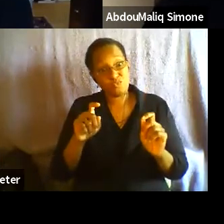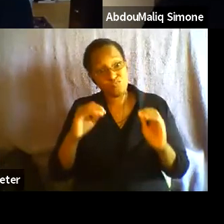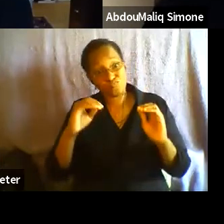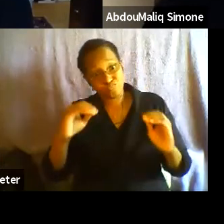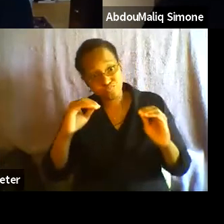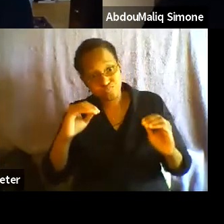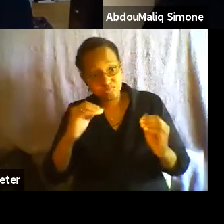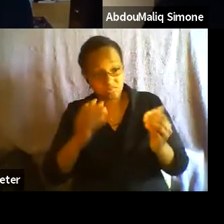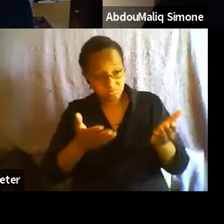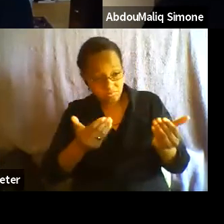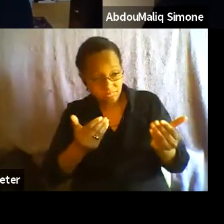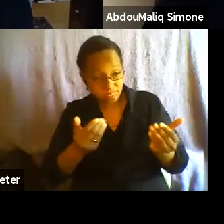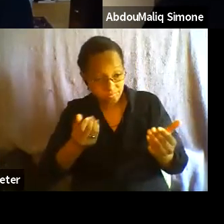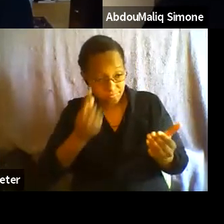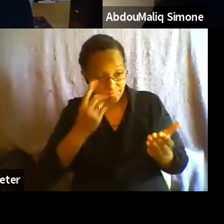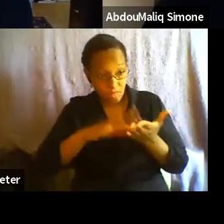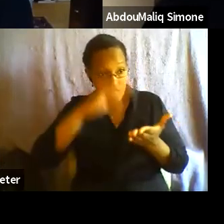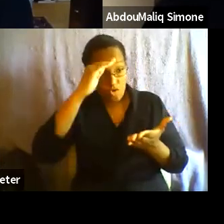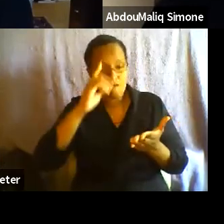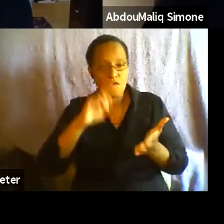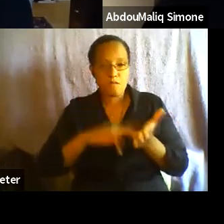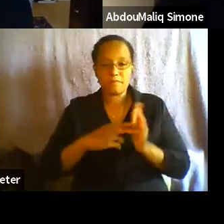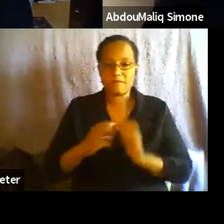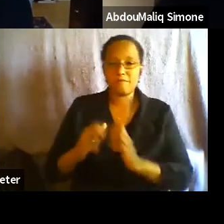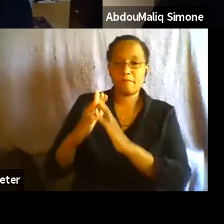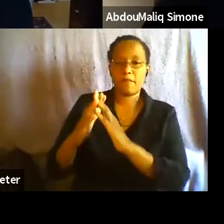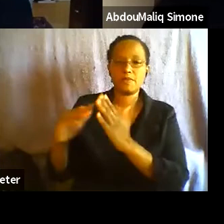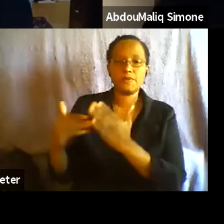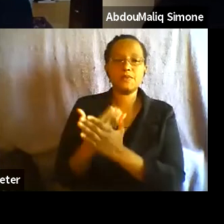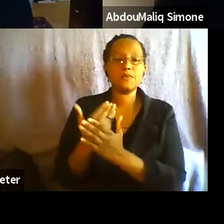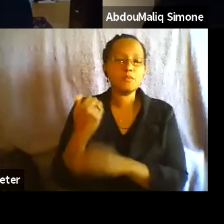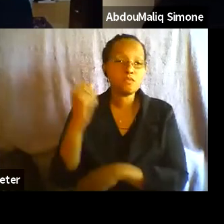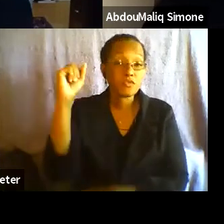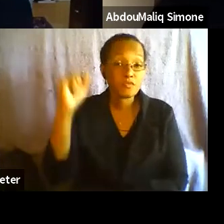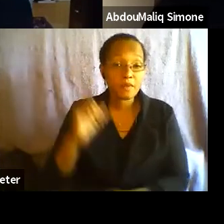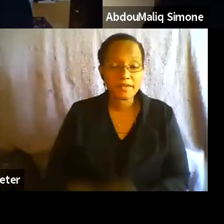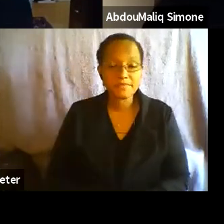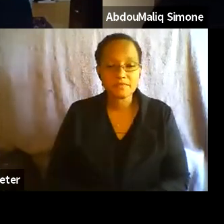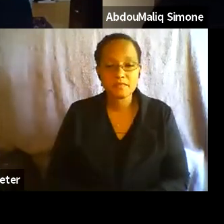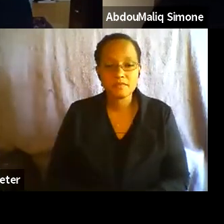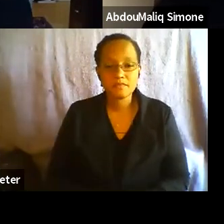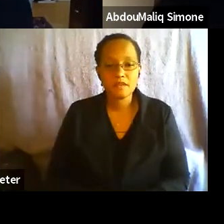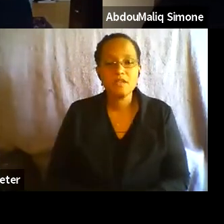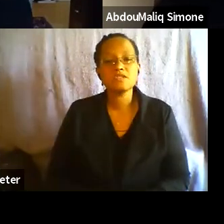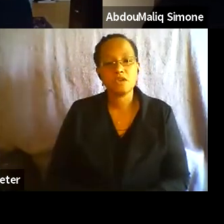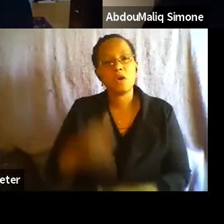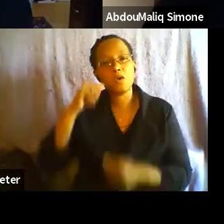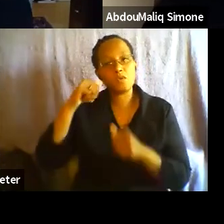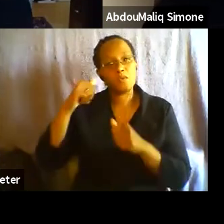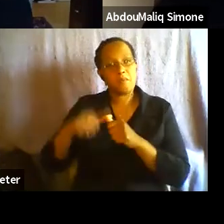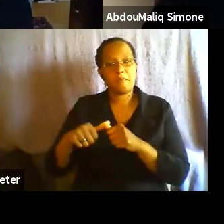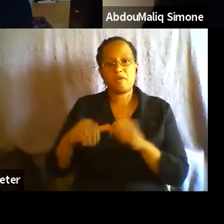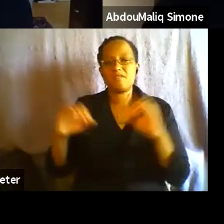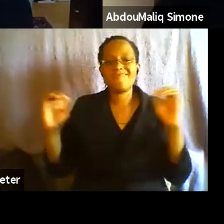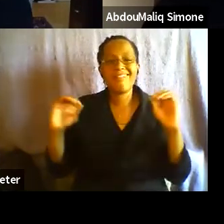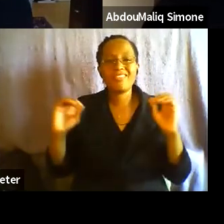agree with everything that was put in the question. Um, I just want to always remind us that things don't start at point zero.